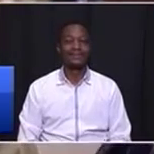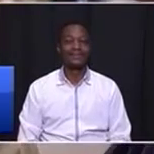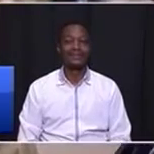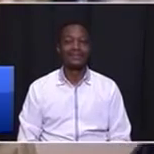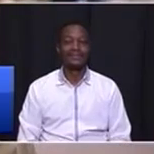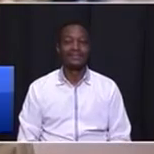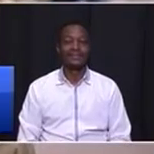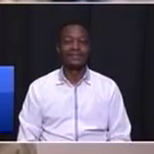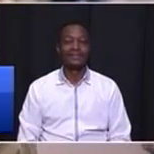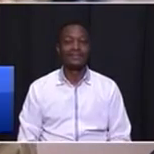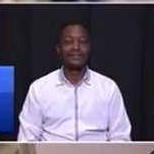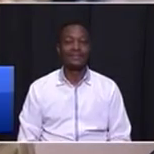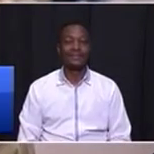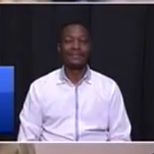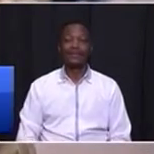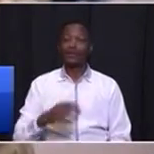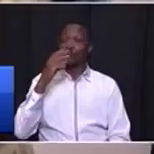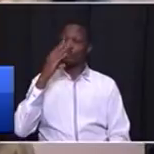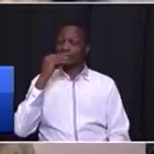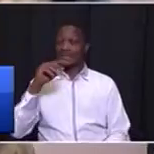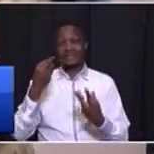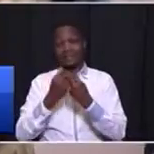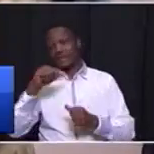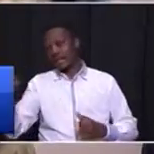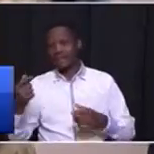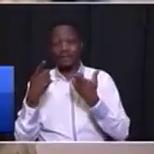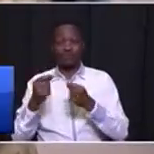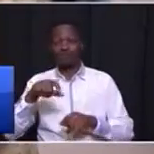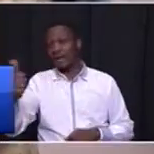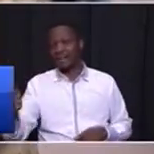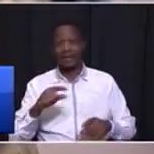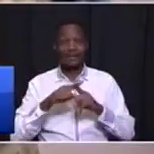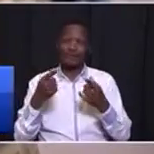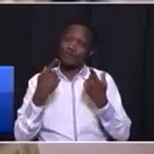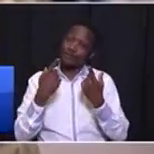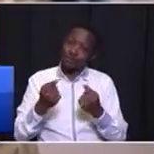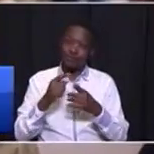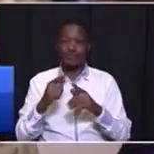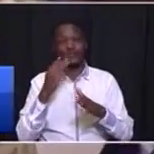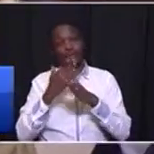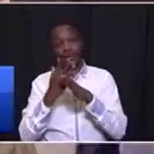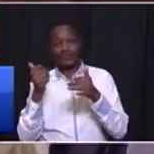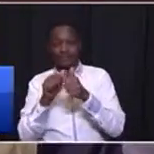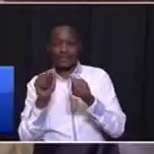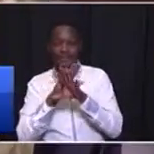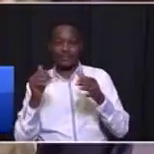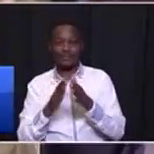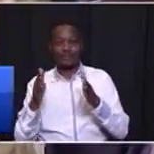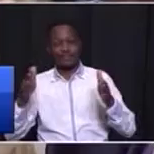you speak something else but do another so through Ntirisano we are going to extend